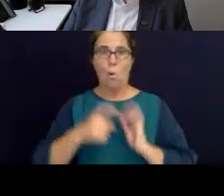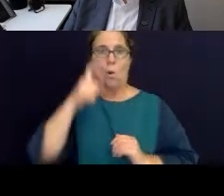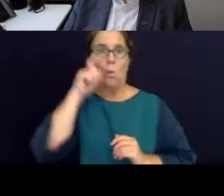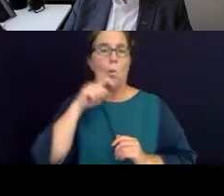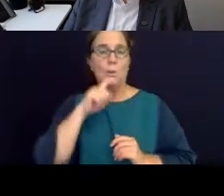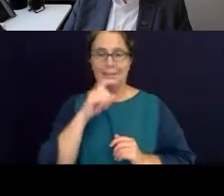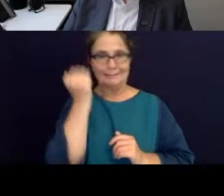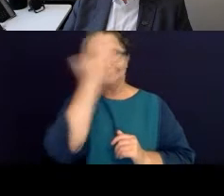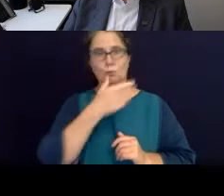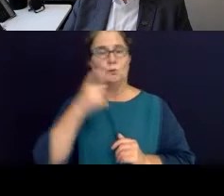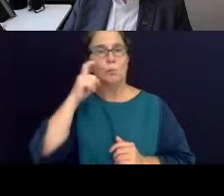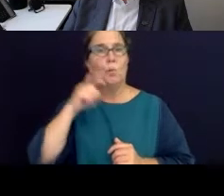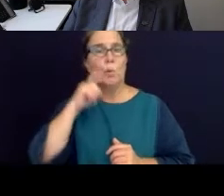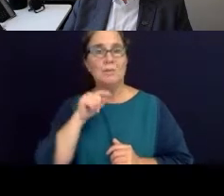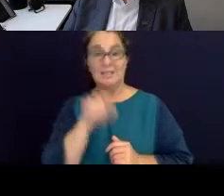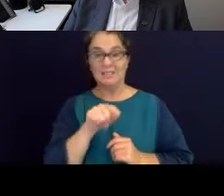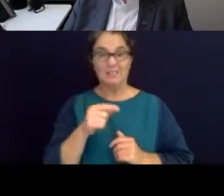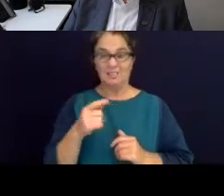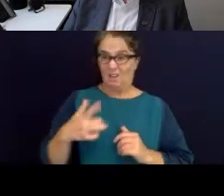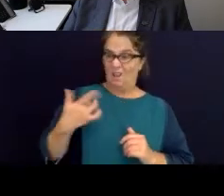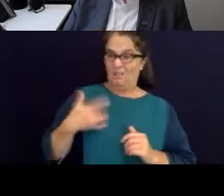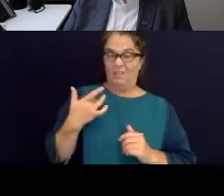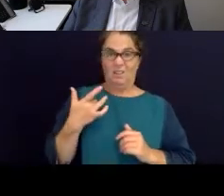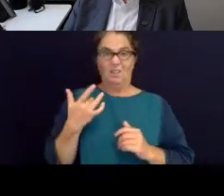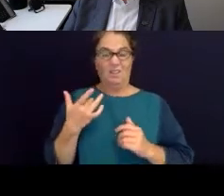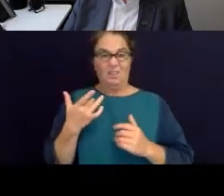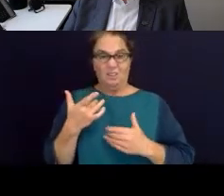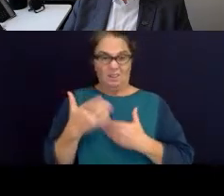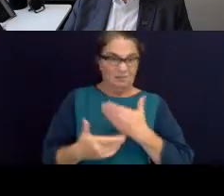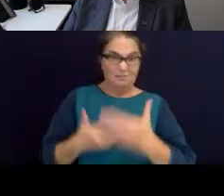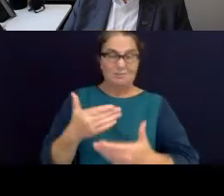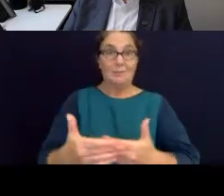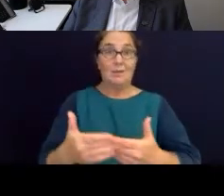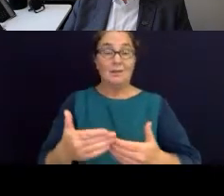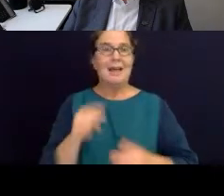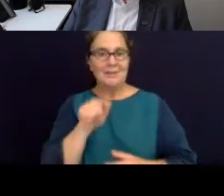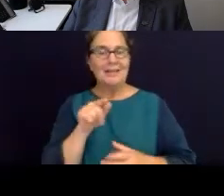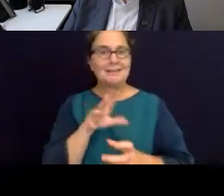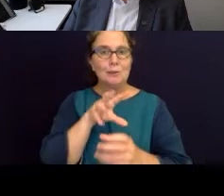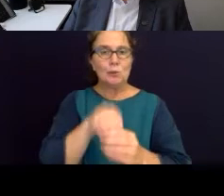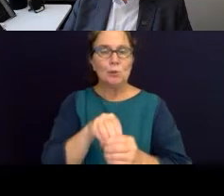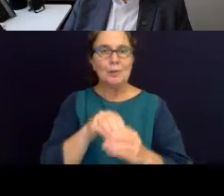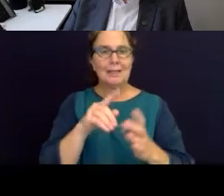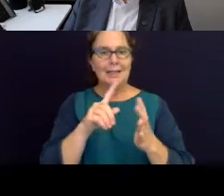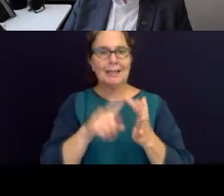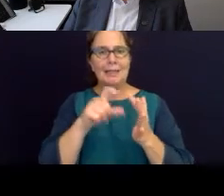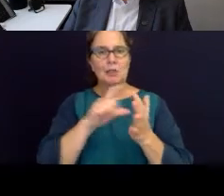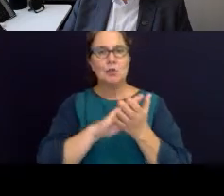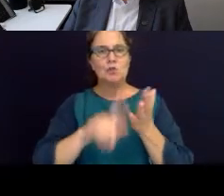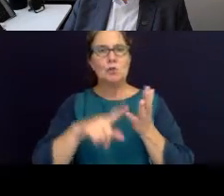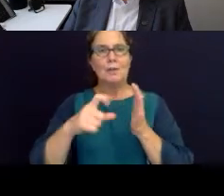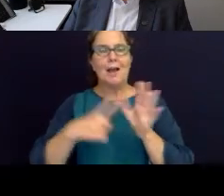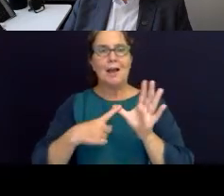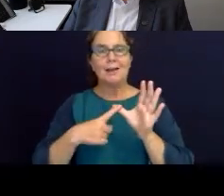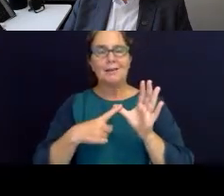That's the statement that comes from the Echuca declaration. So we're starting to see not only a push to recognise that Aboriginal